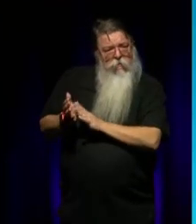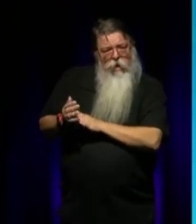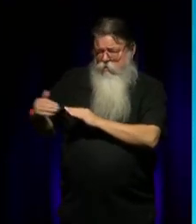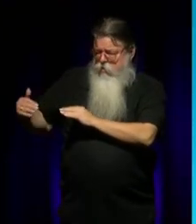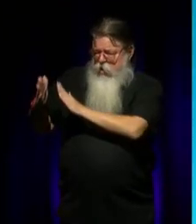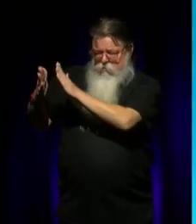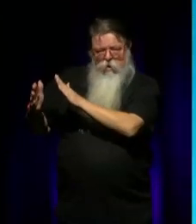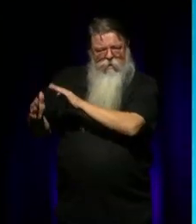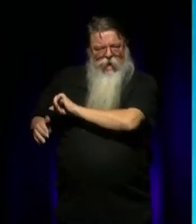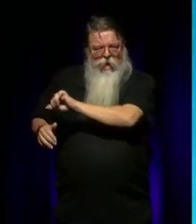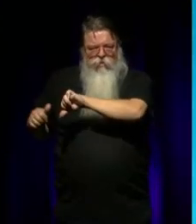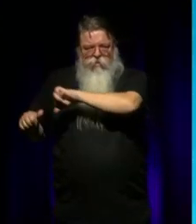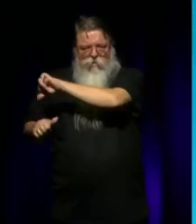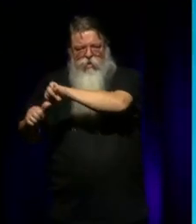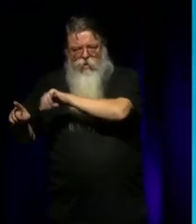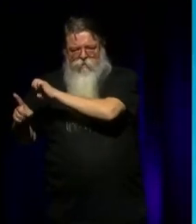social environment, you know,